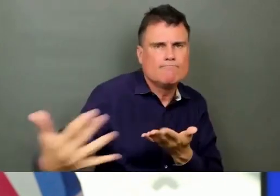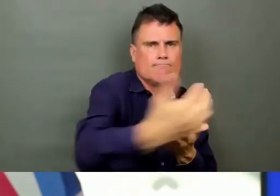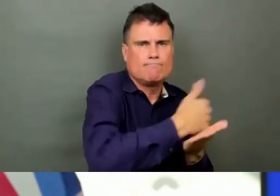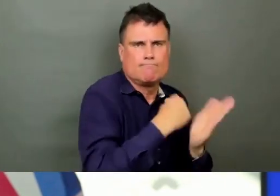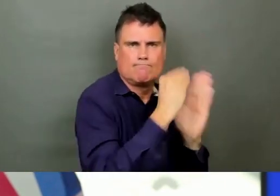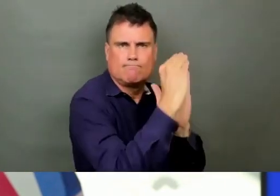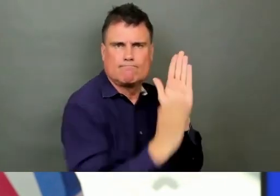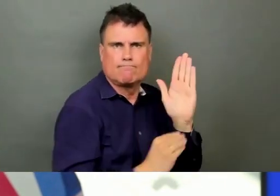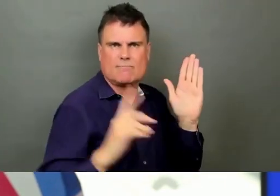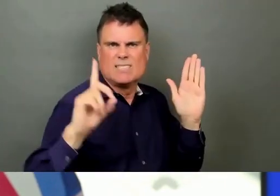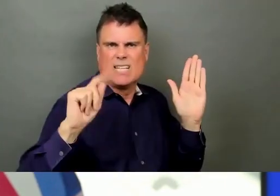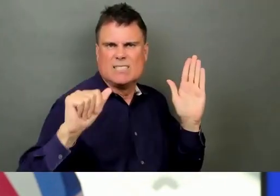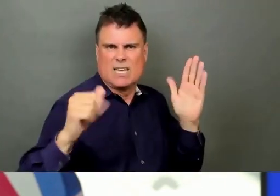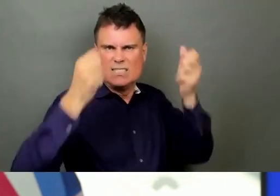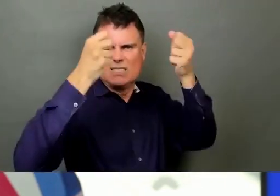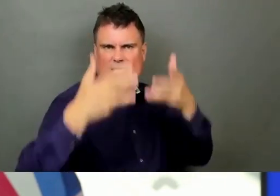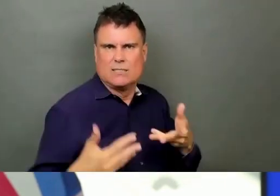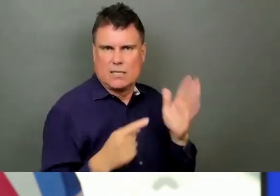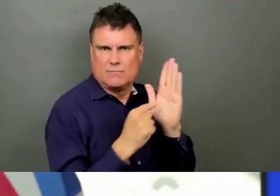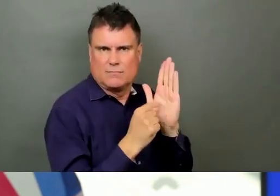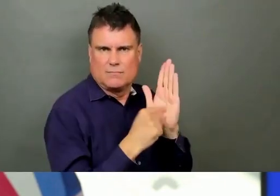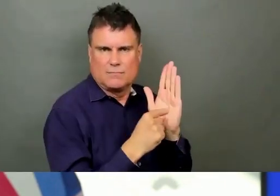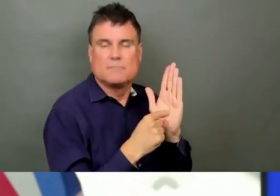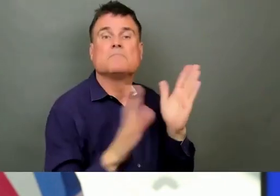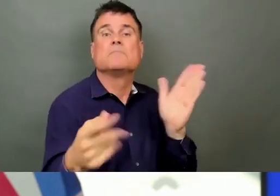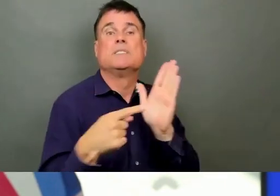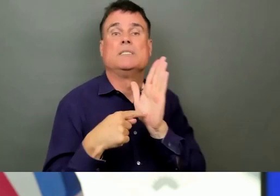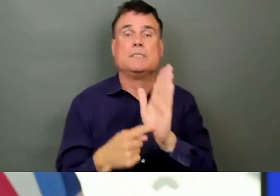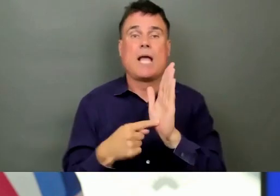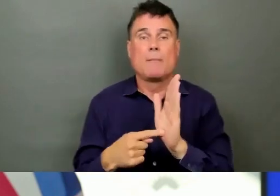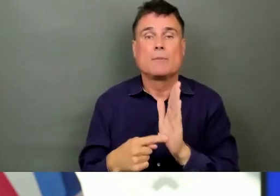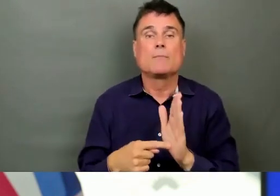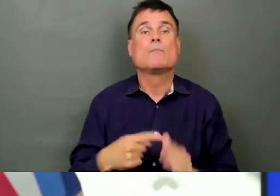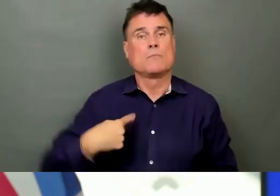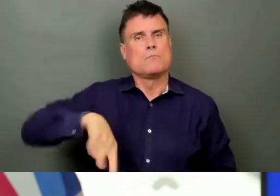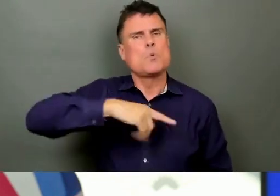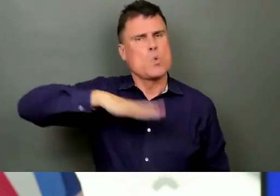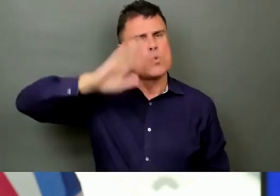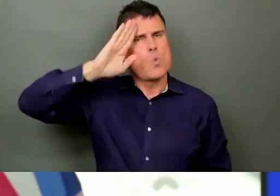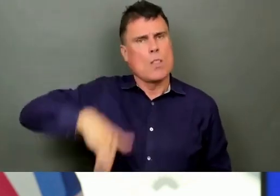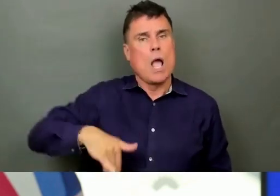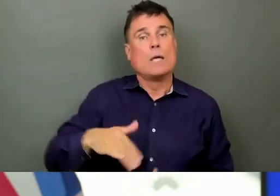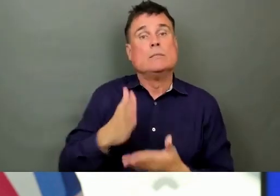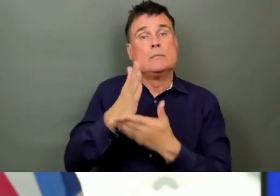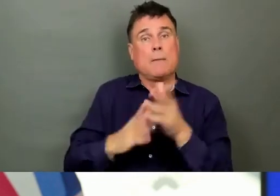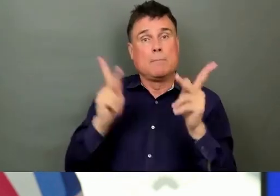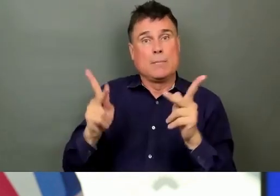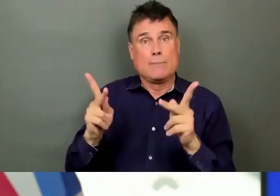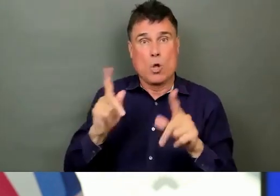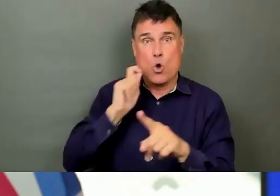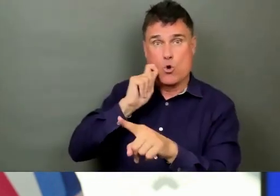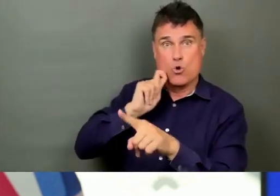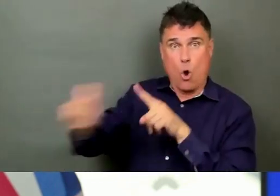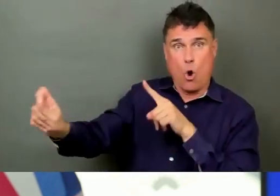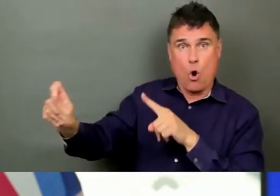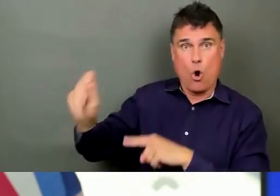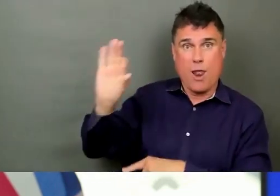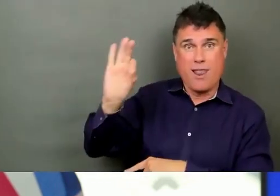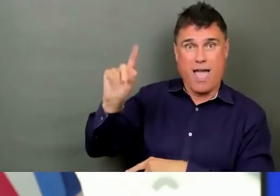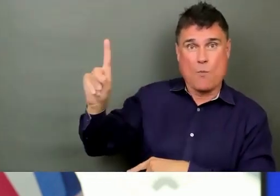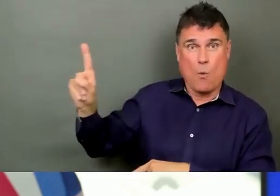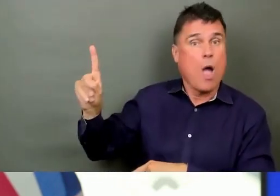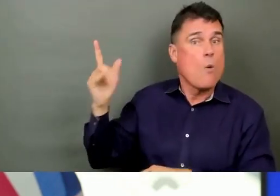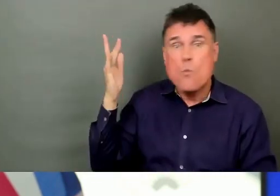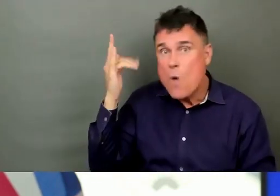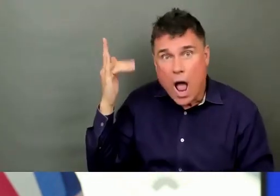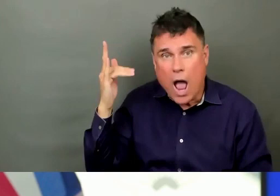ambulance service because of extreme hot weather. But we also know that calls go up for unconsciousness and fainting.